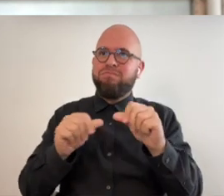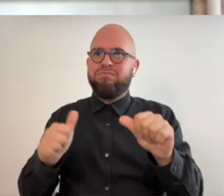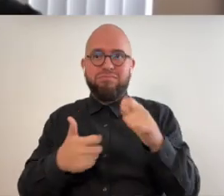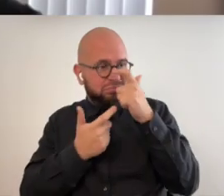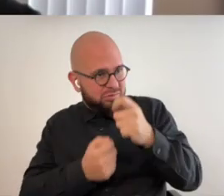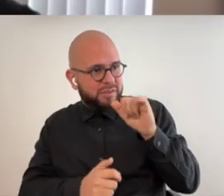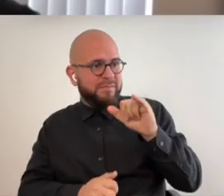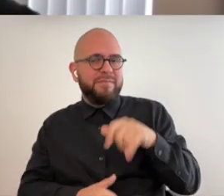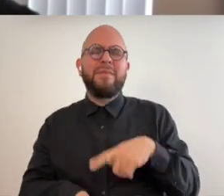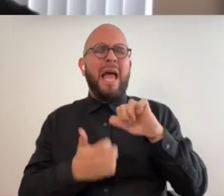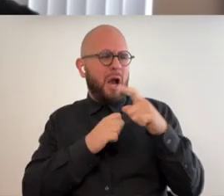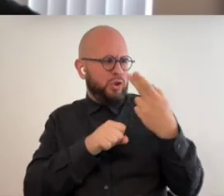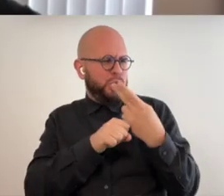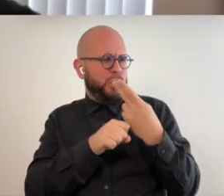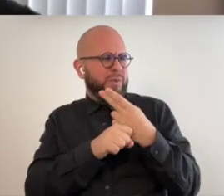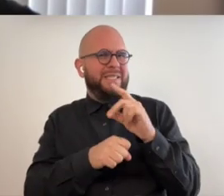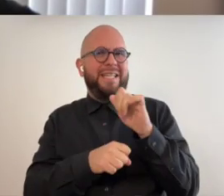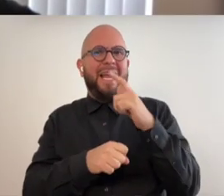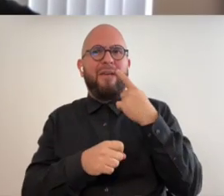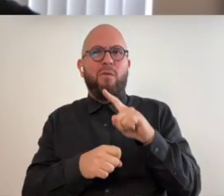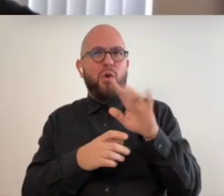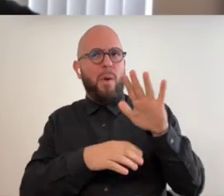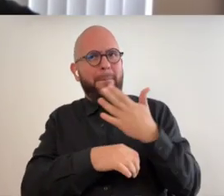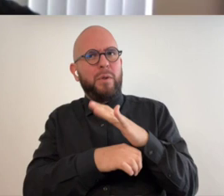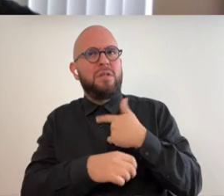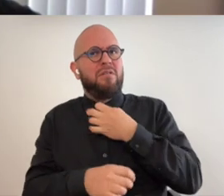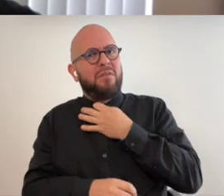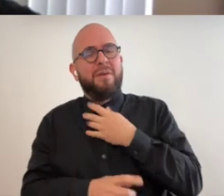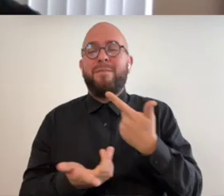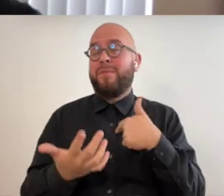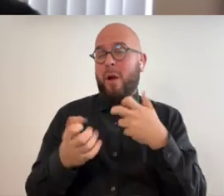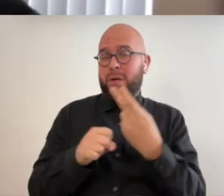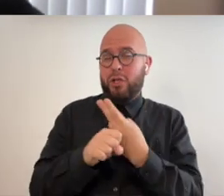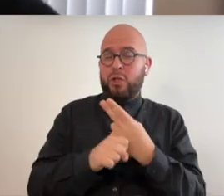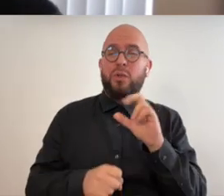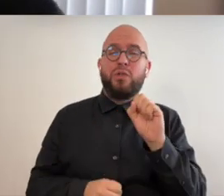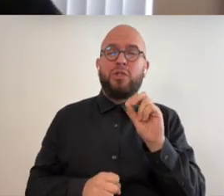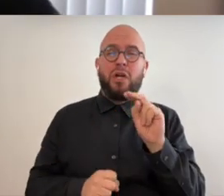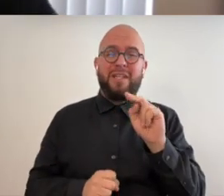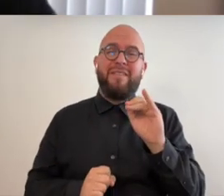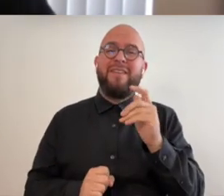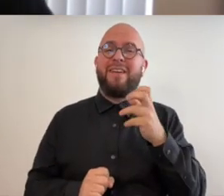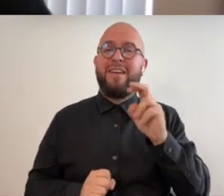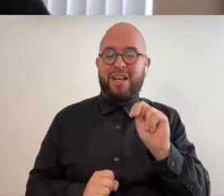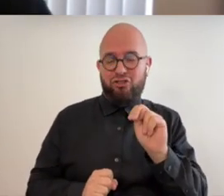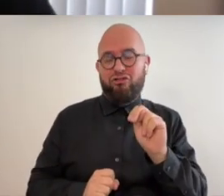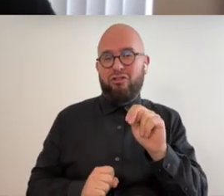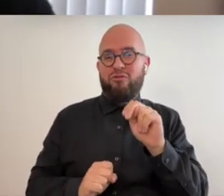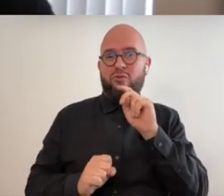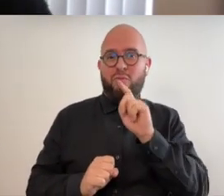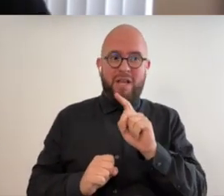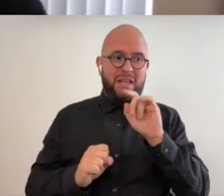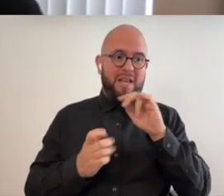it's funny sometimes i wanted to do sonification and i which is using data which is